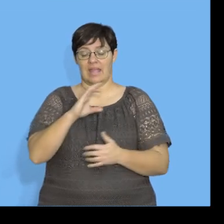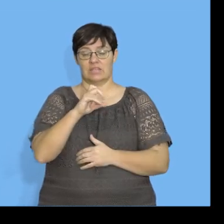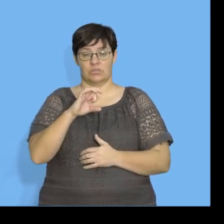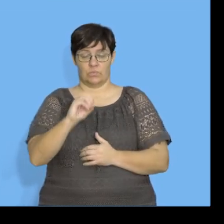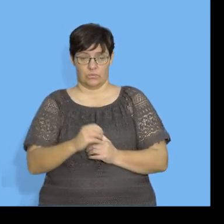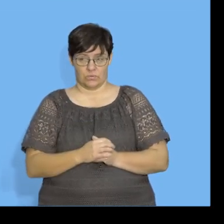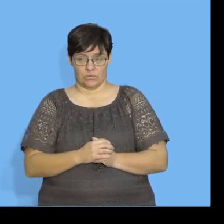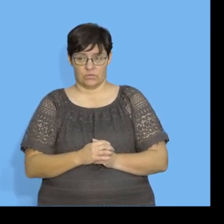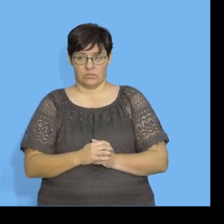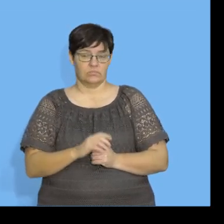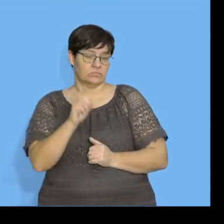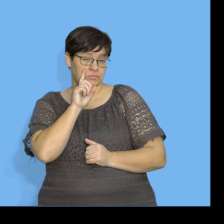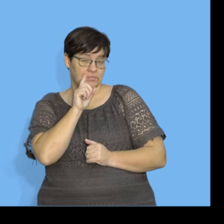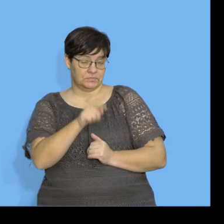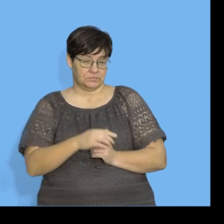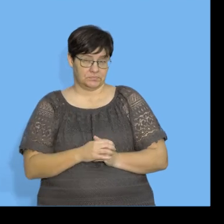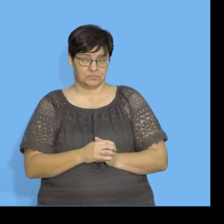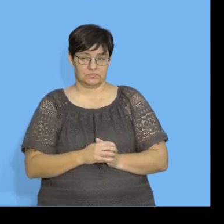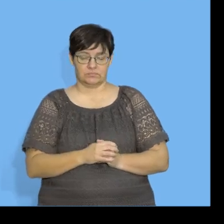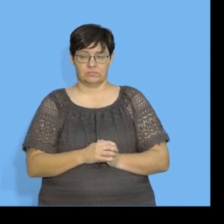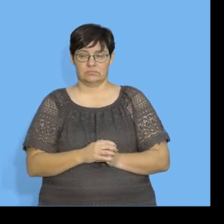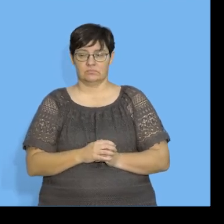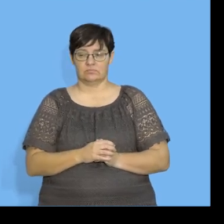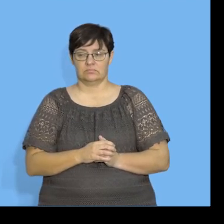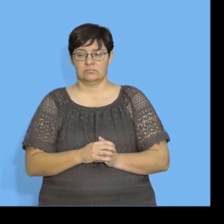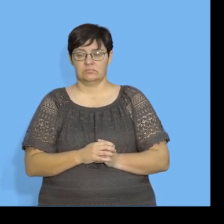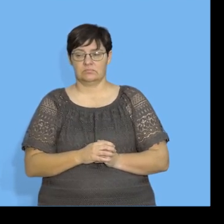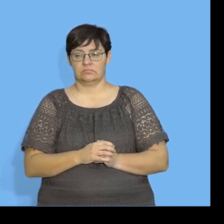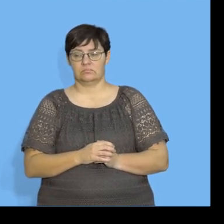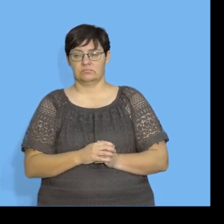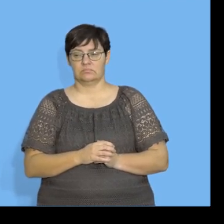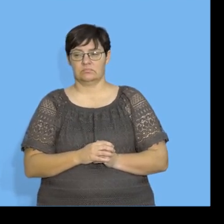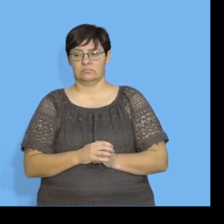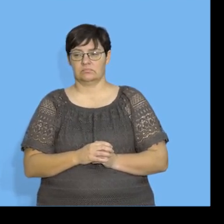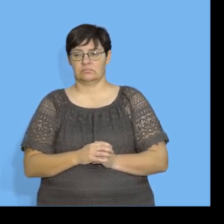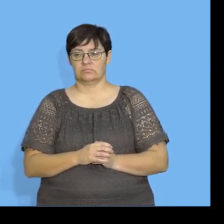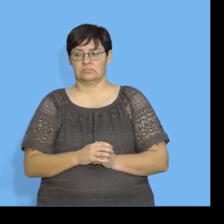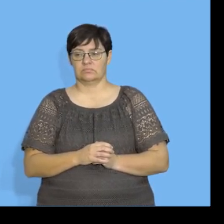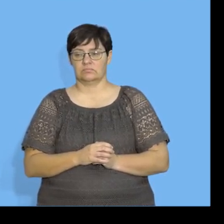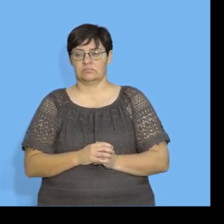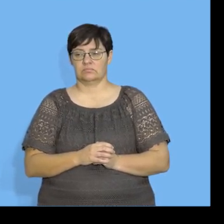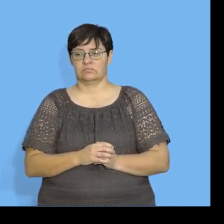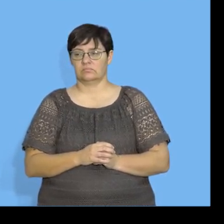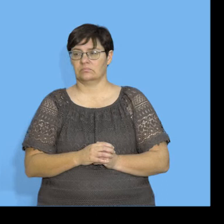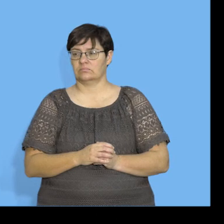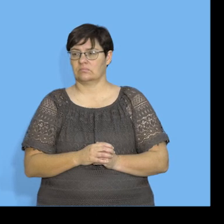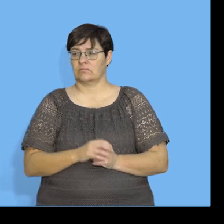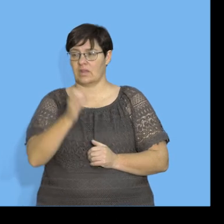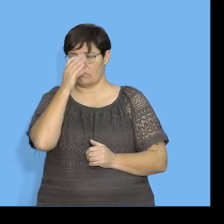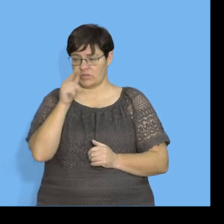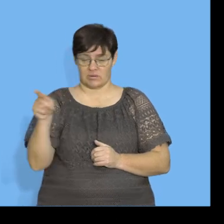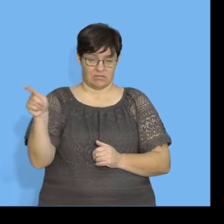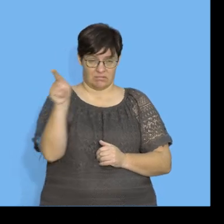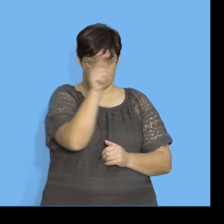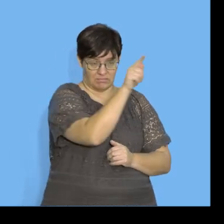So, with a cashmere calculator, let's see. So, with a cashmere calculator, let's see, we have to enter